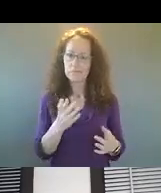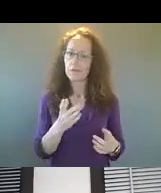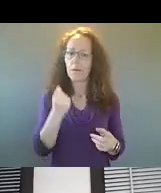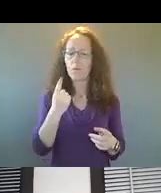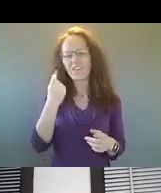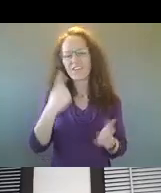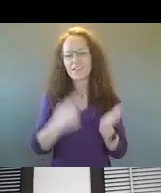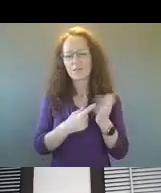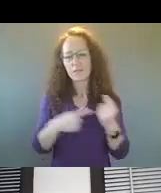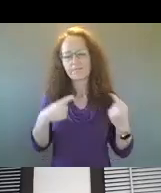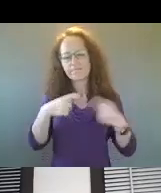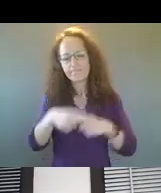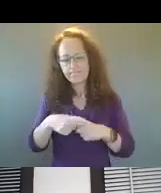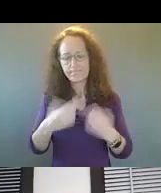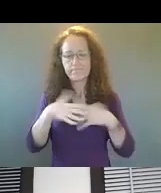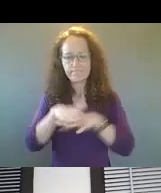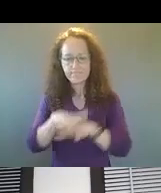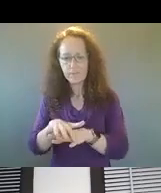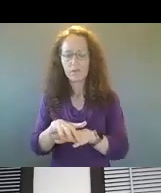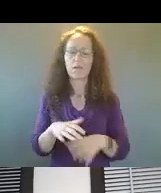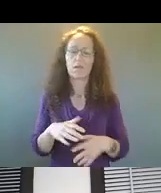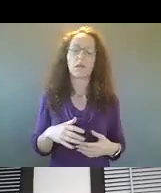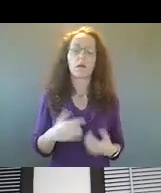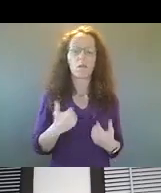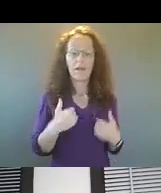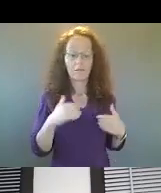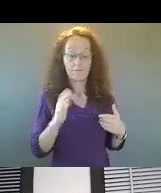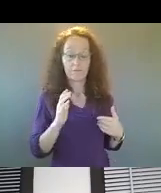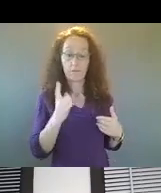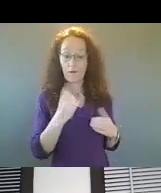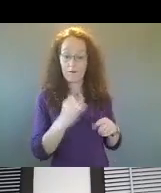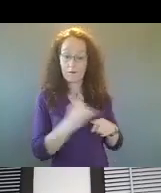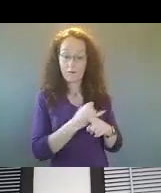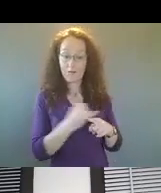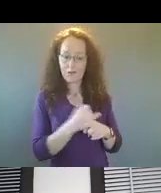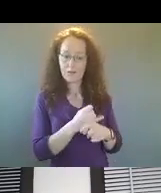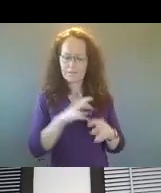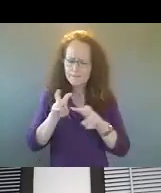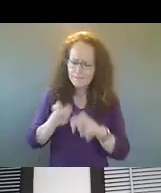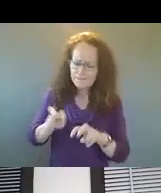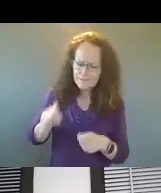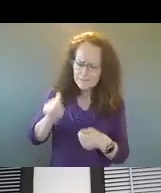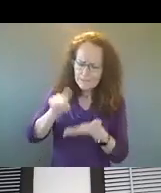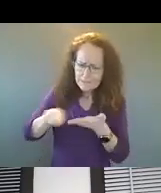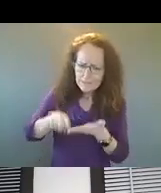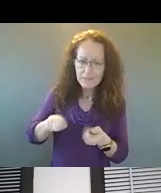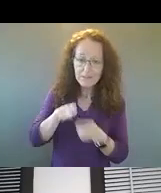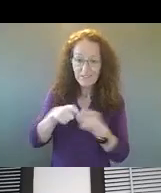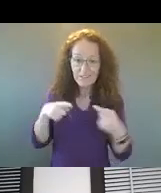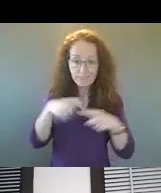now we do actually have, uh, an intern in our office who is looking very specifically at those intersections, um, of violence prevention